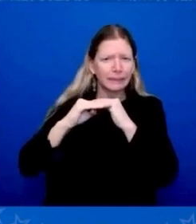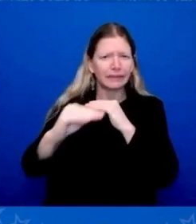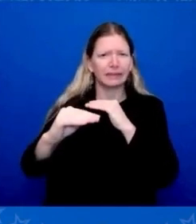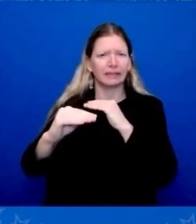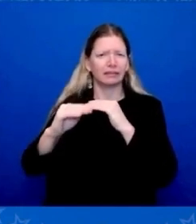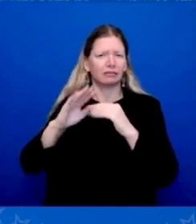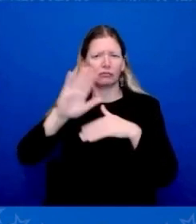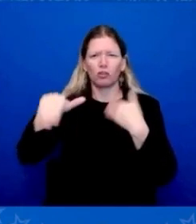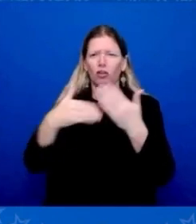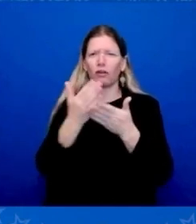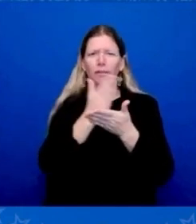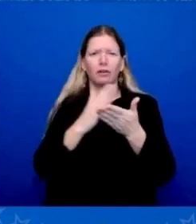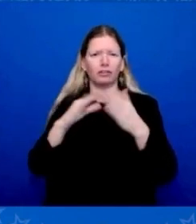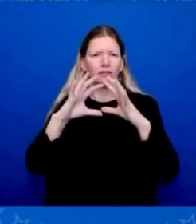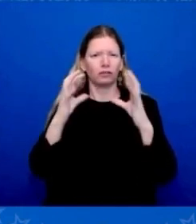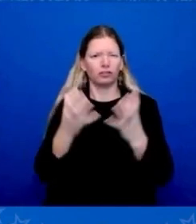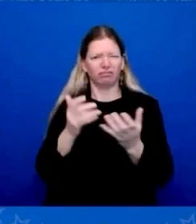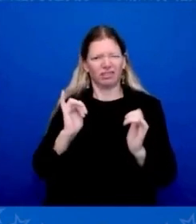Sorry.